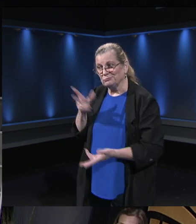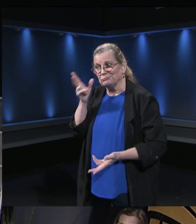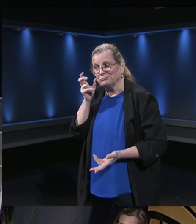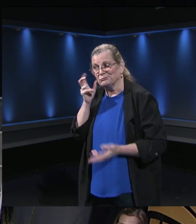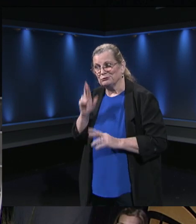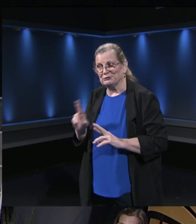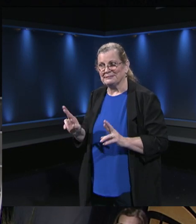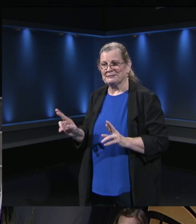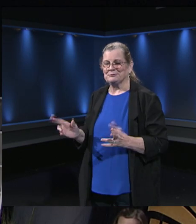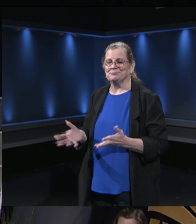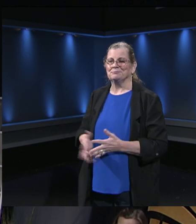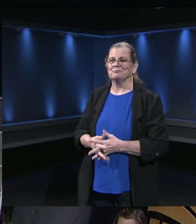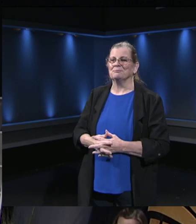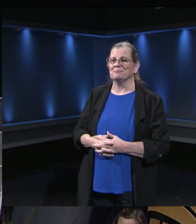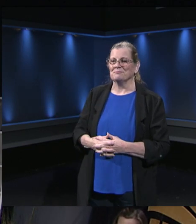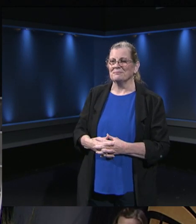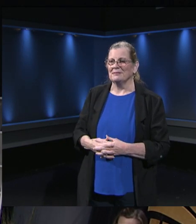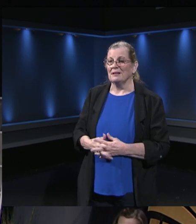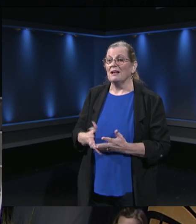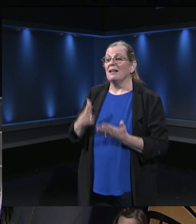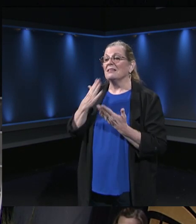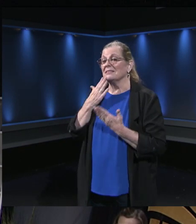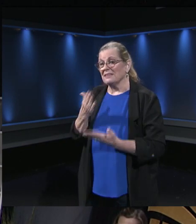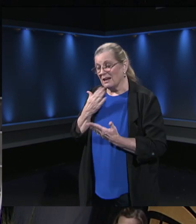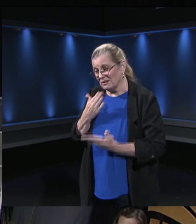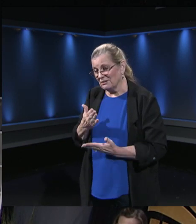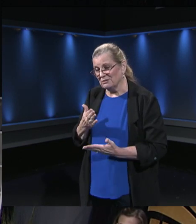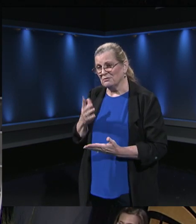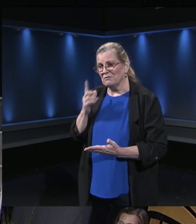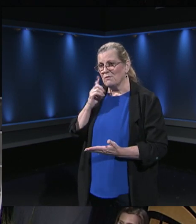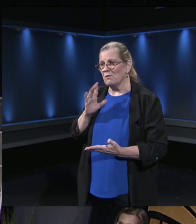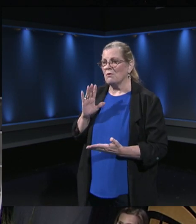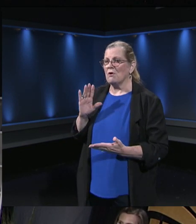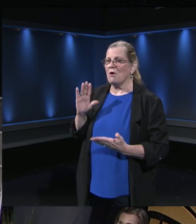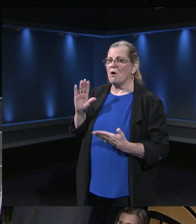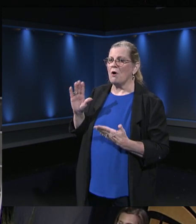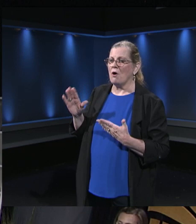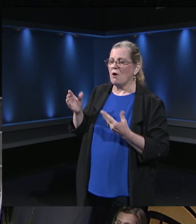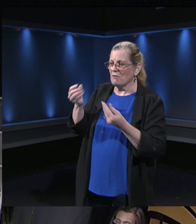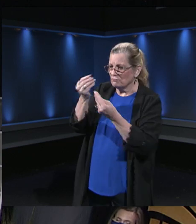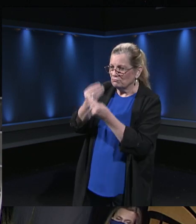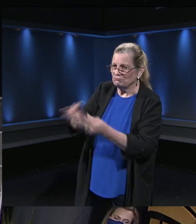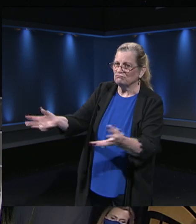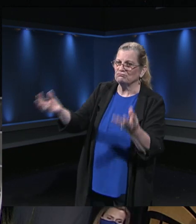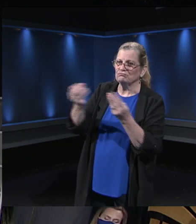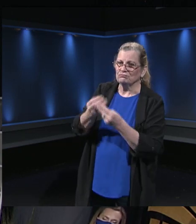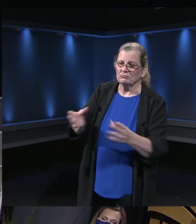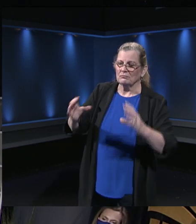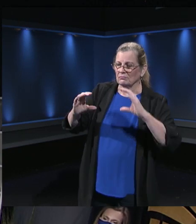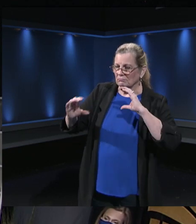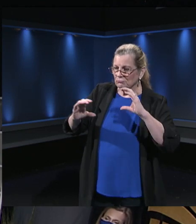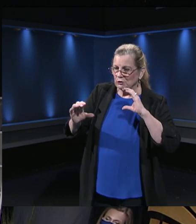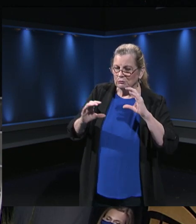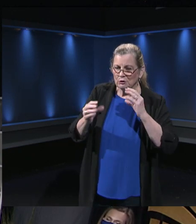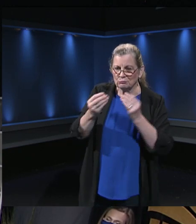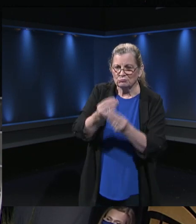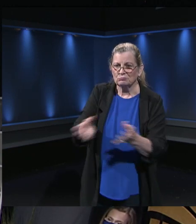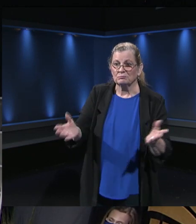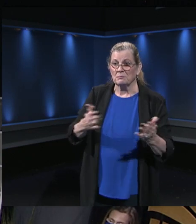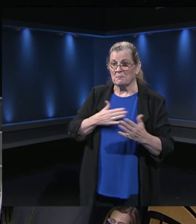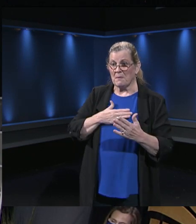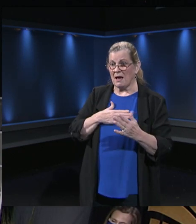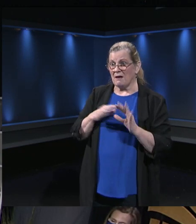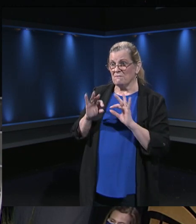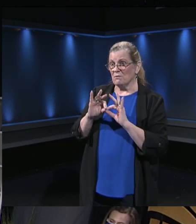So again, thank you very much for this informing communication town hall. Me and my family moved from Florida,